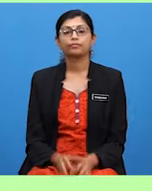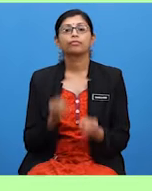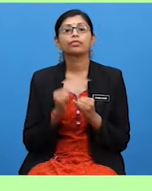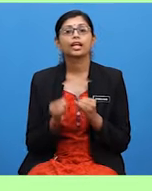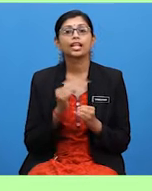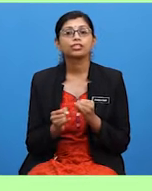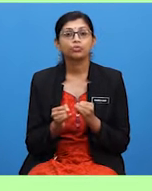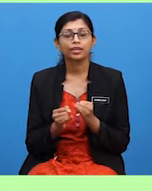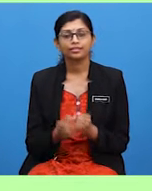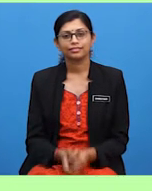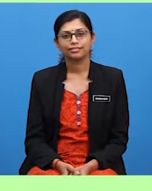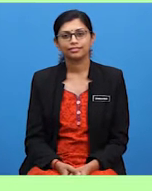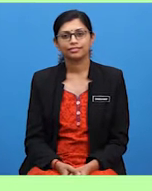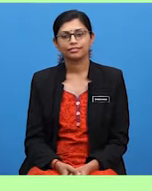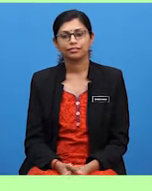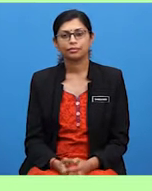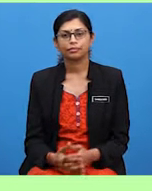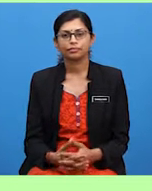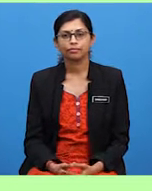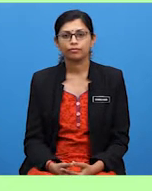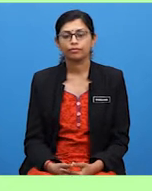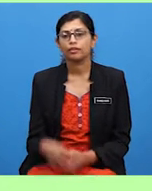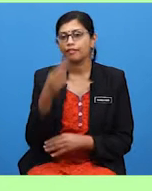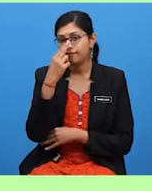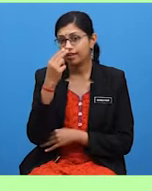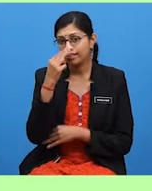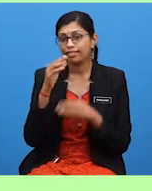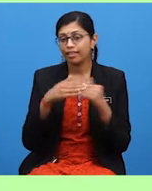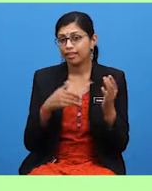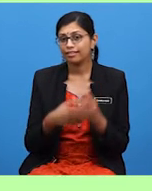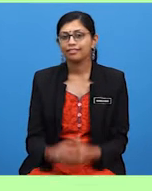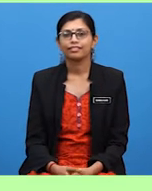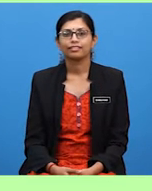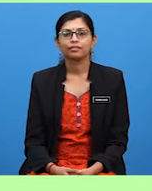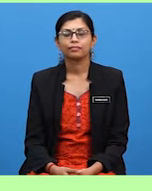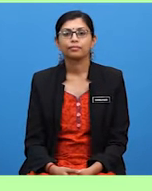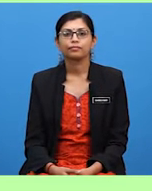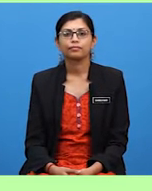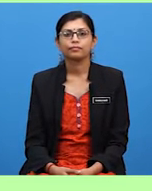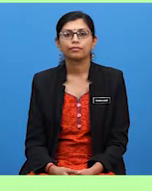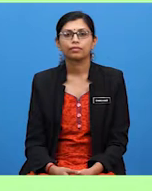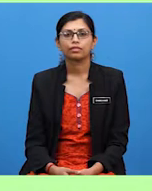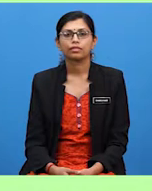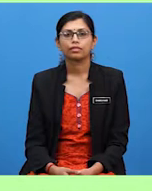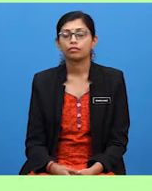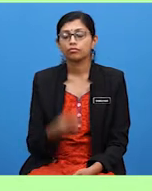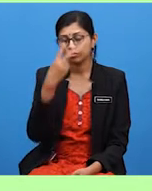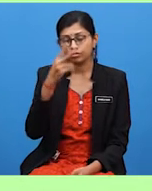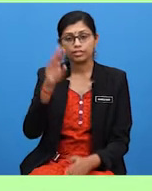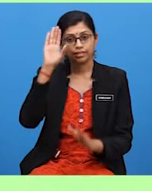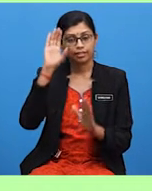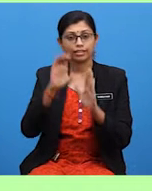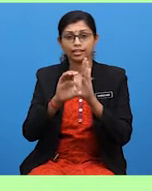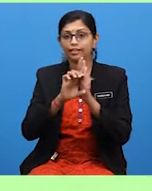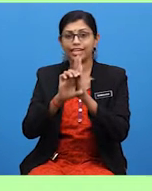That is... Or that sounds more interesting or fun than... That